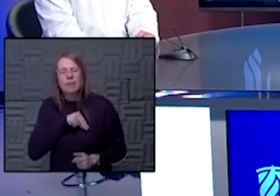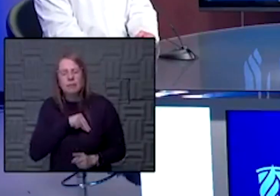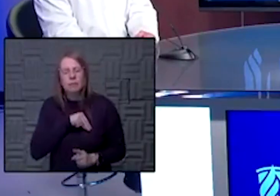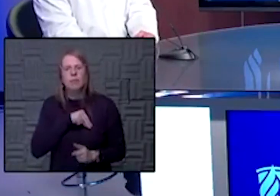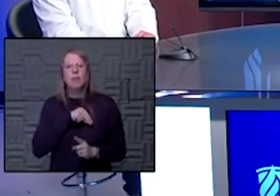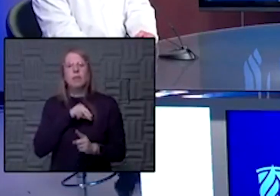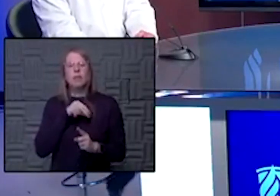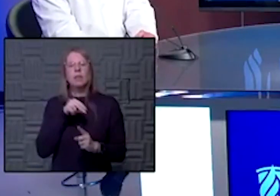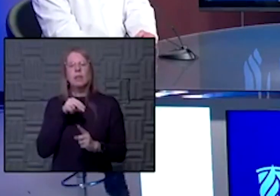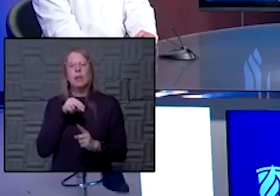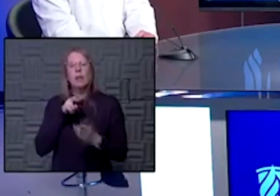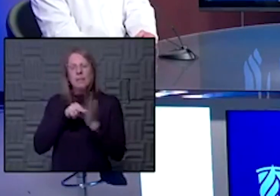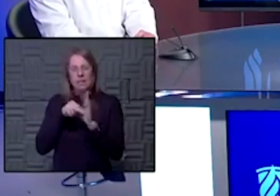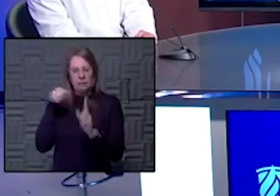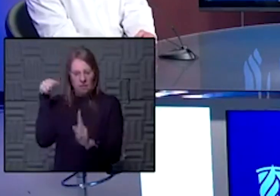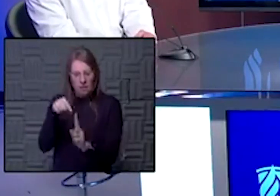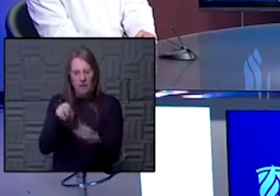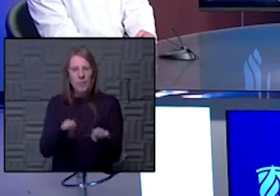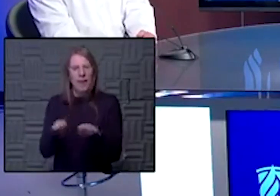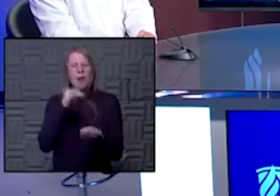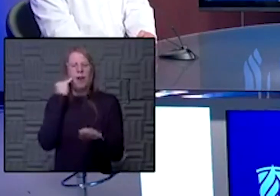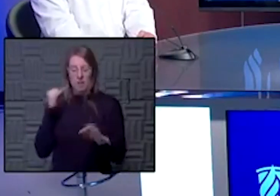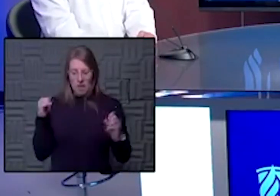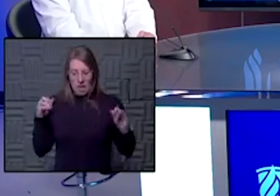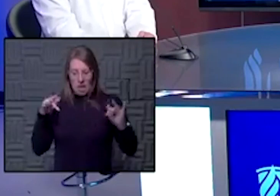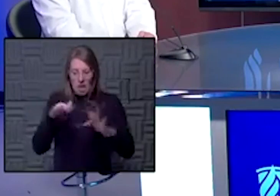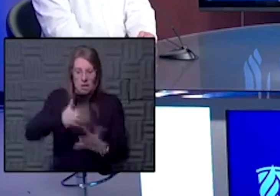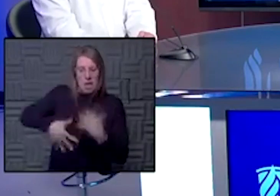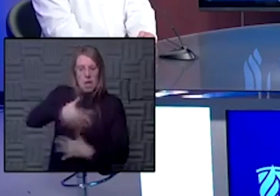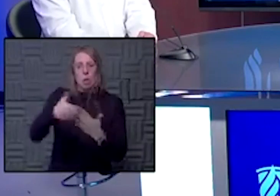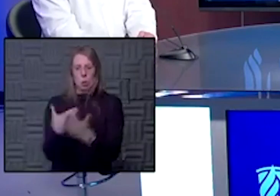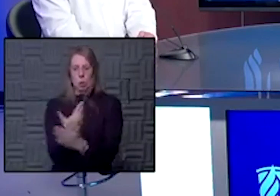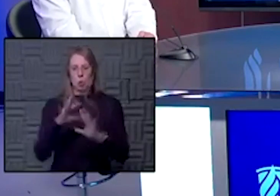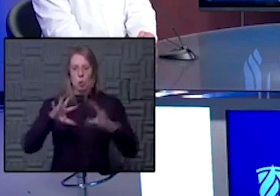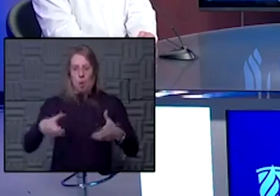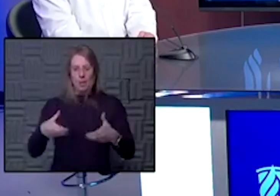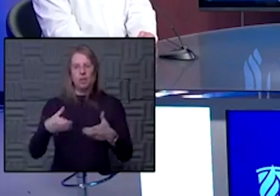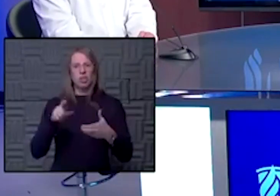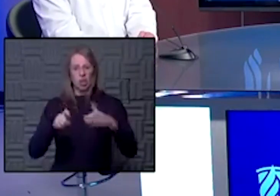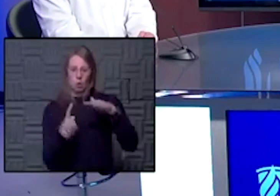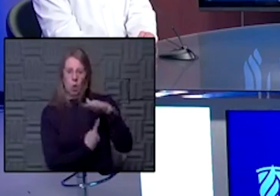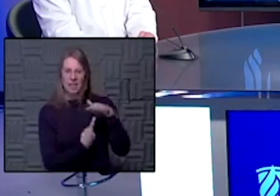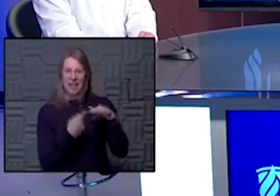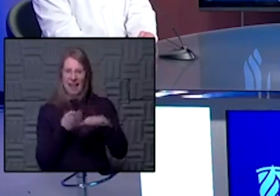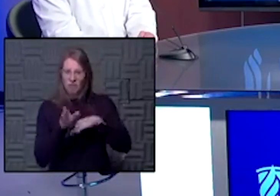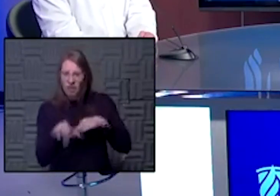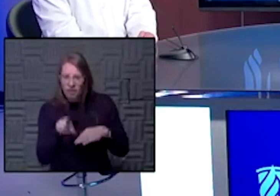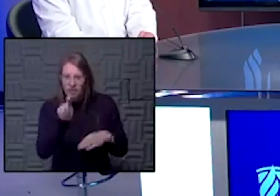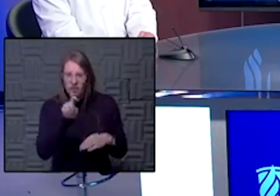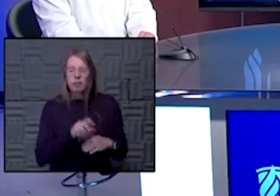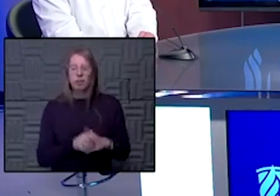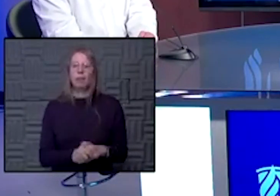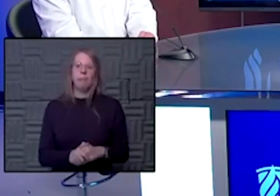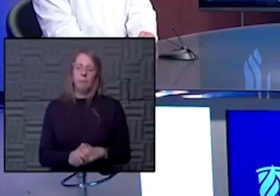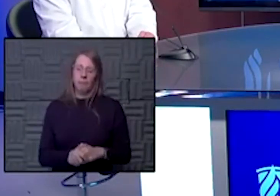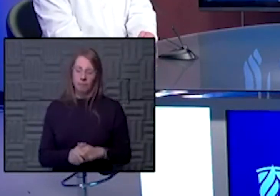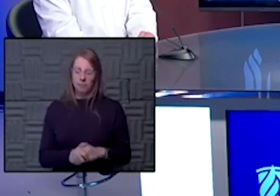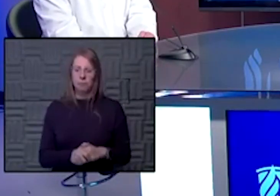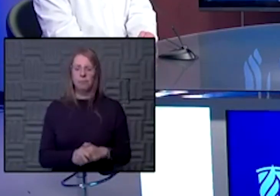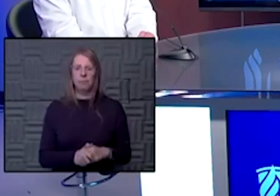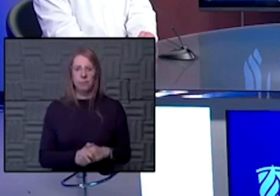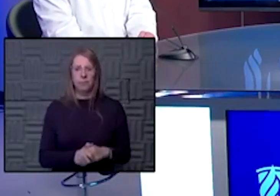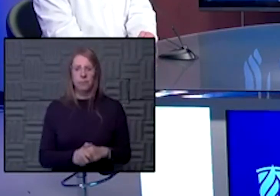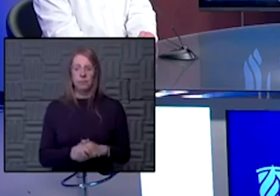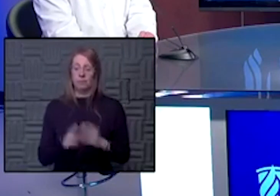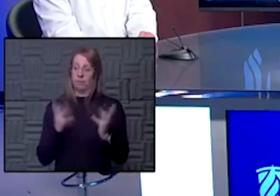it's the question is your behavior, right? It's if you've gathered into a new group, should you go quarantine after that? And, and the, the most, um, you know,